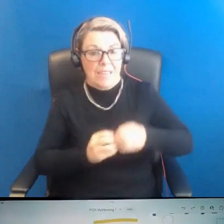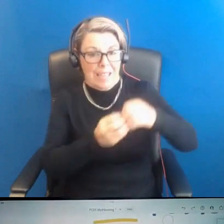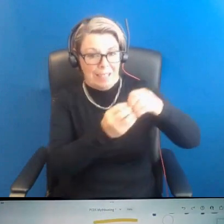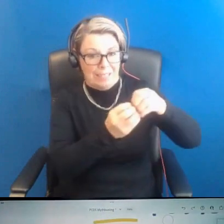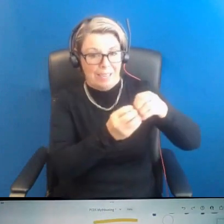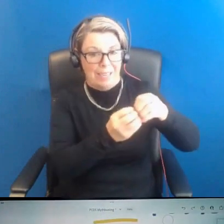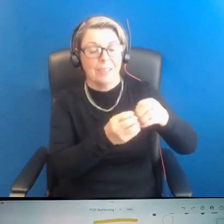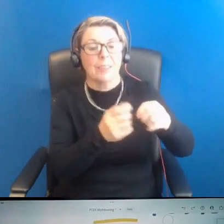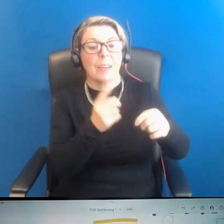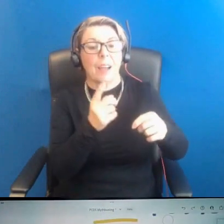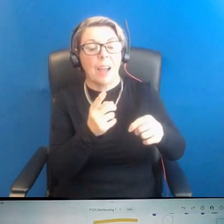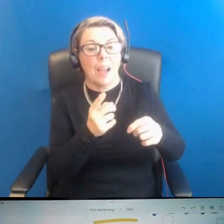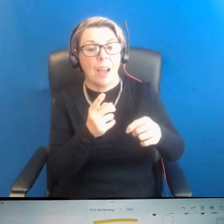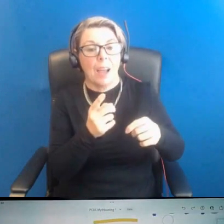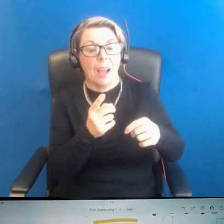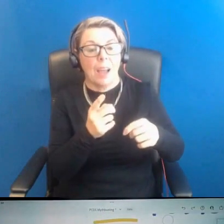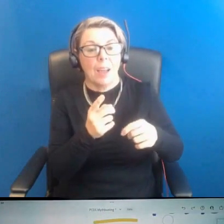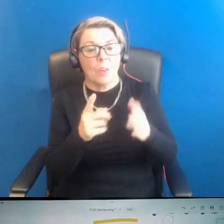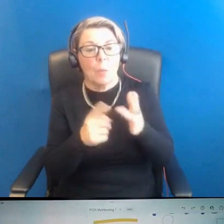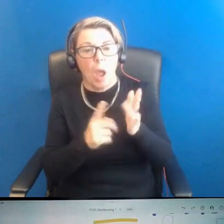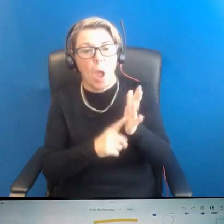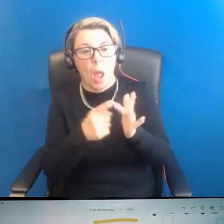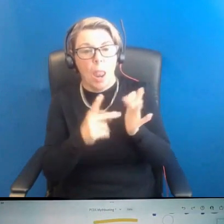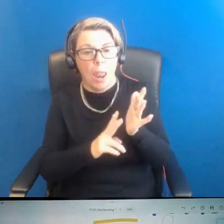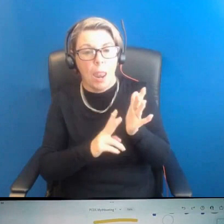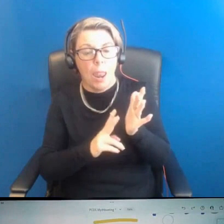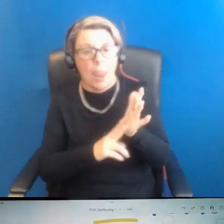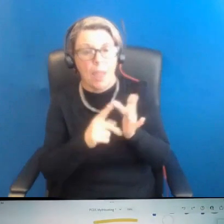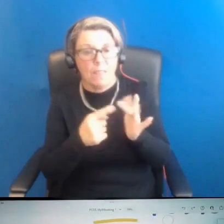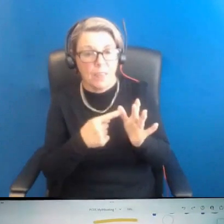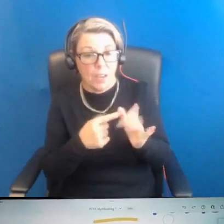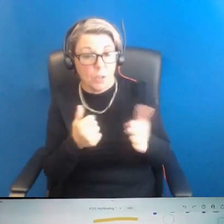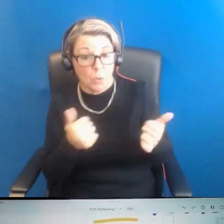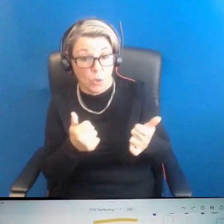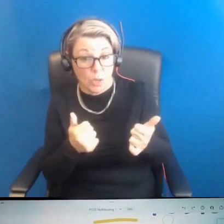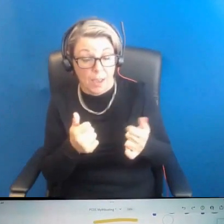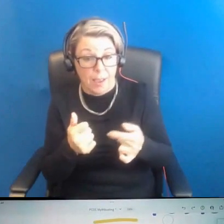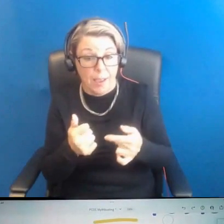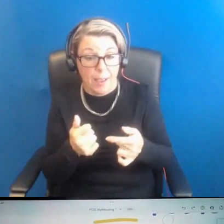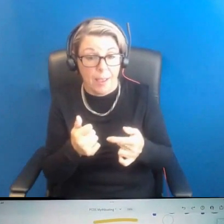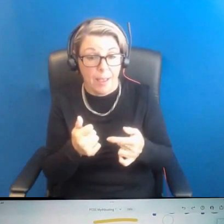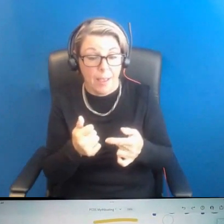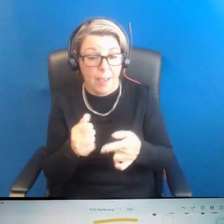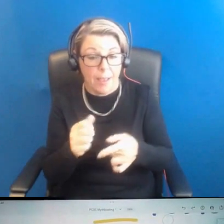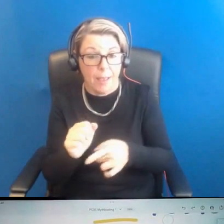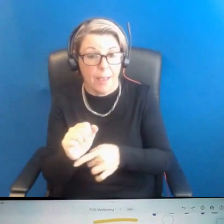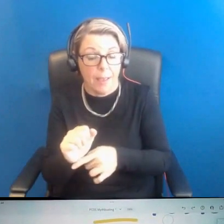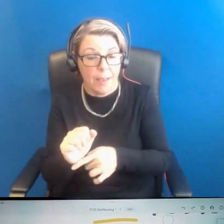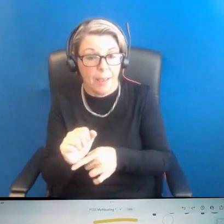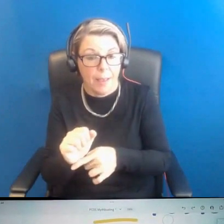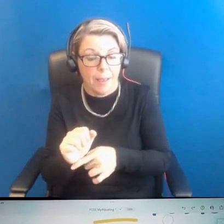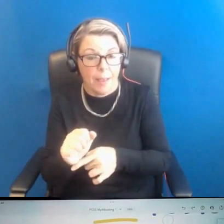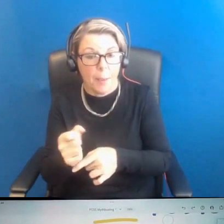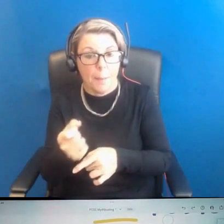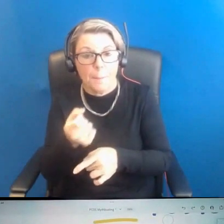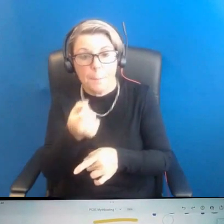so the question from Olivia is, is it OK to use contraception to manage PCOS? Or is